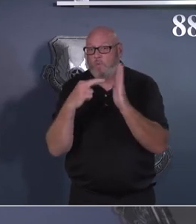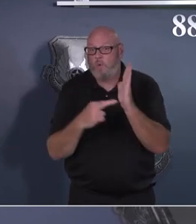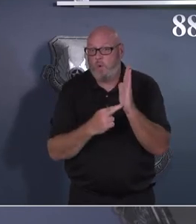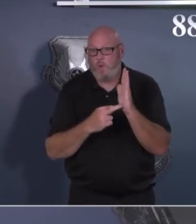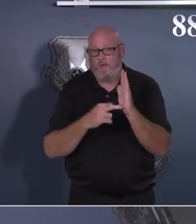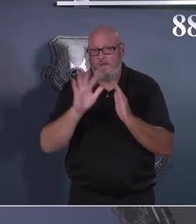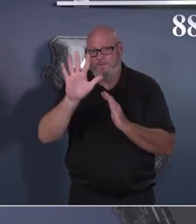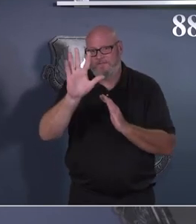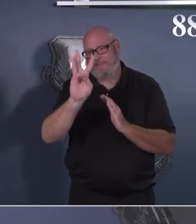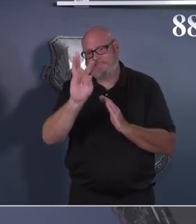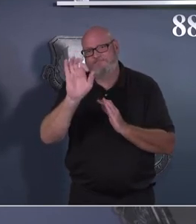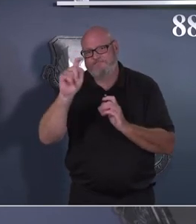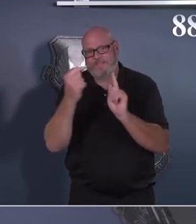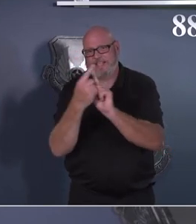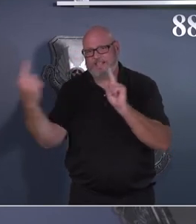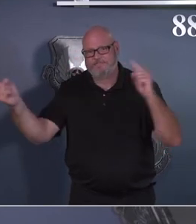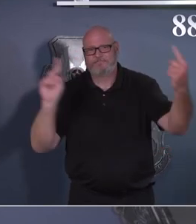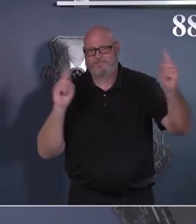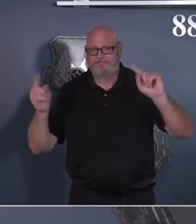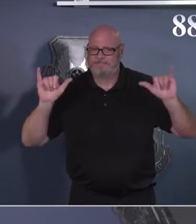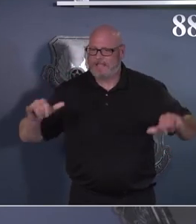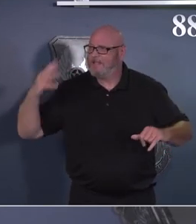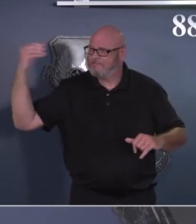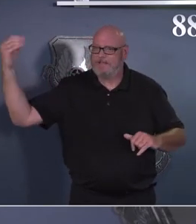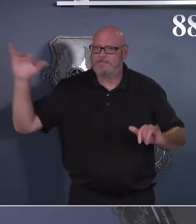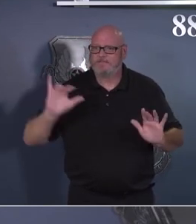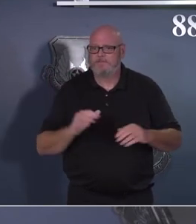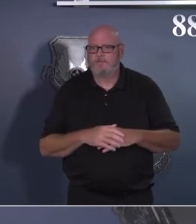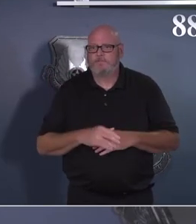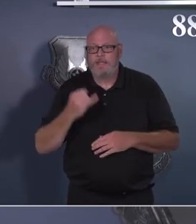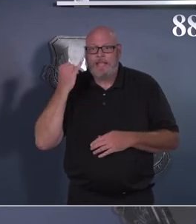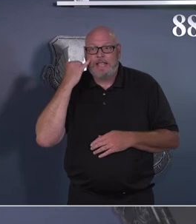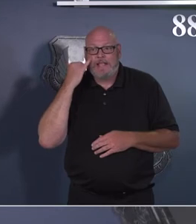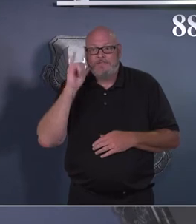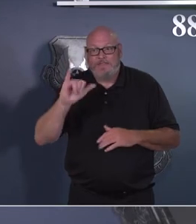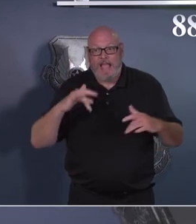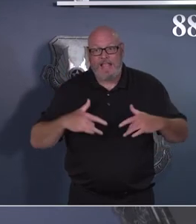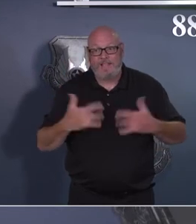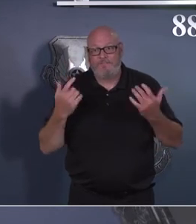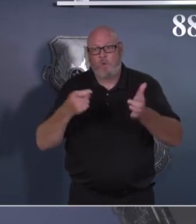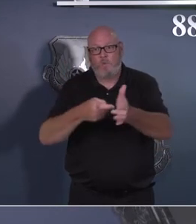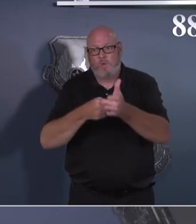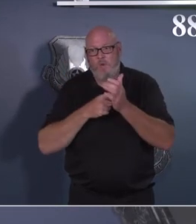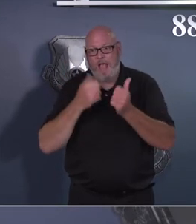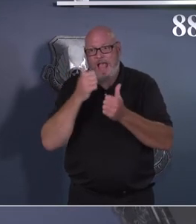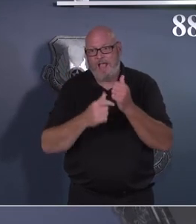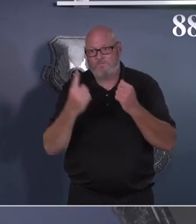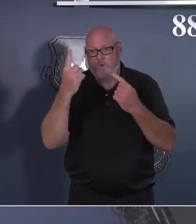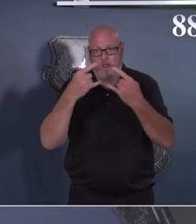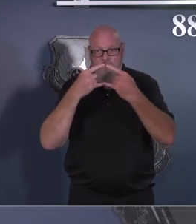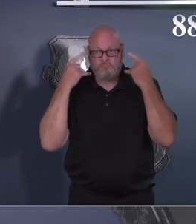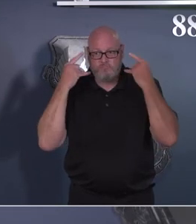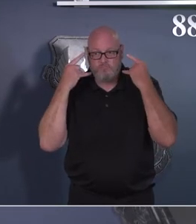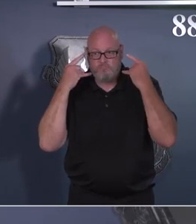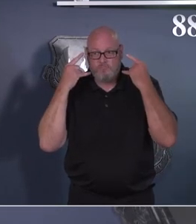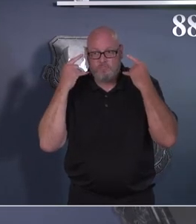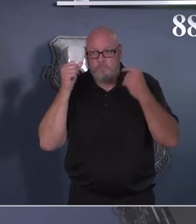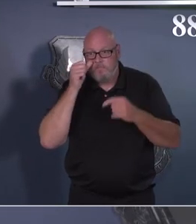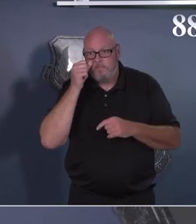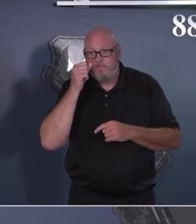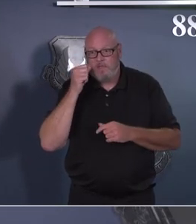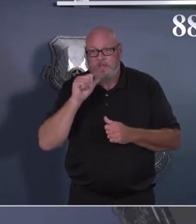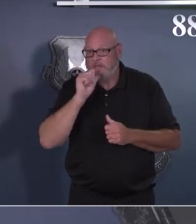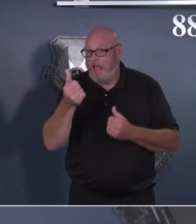think that is a strong consideration. If everybody is required to wear a mask, and I would say it's probably a non-eating event, because